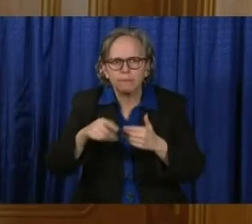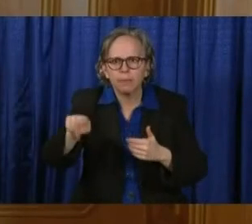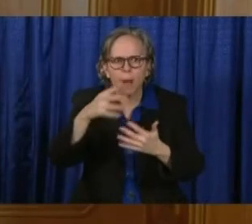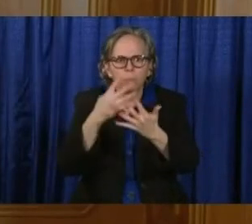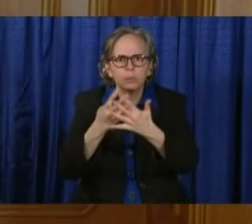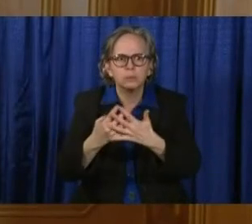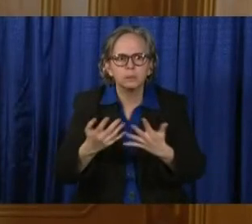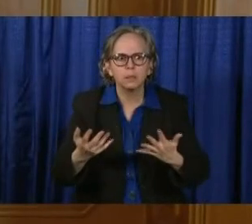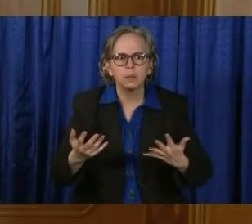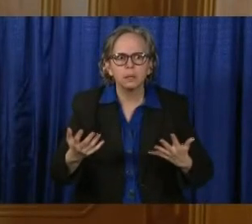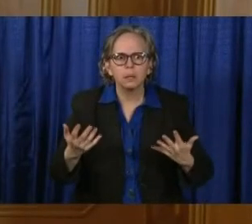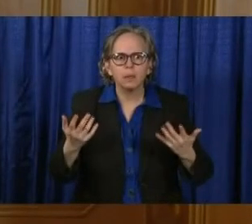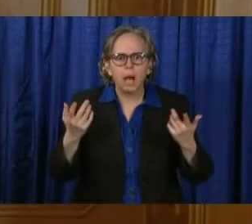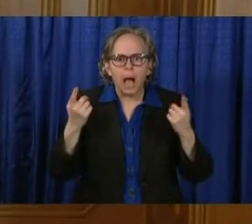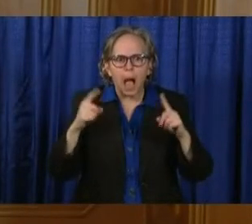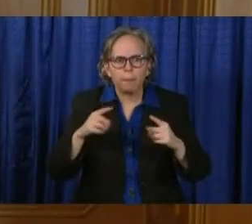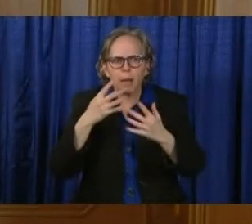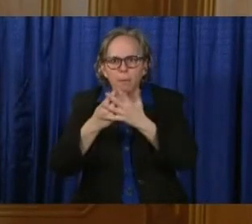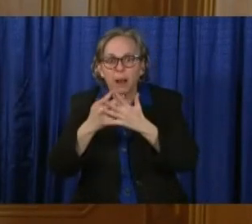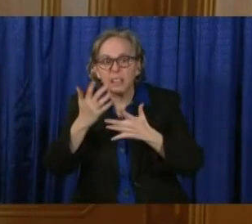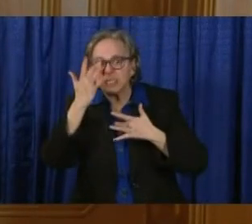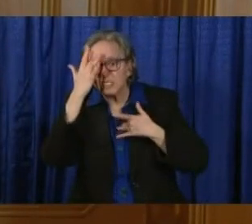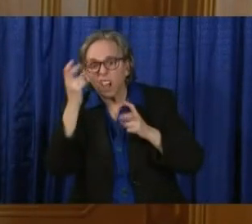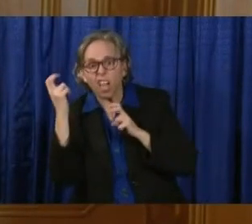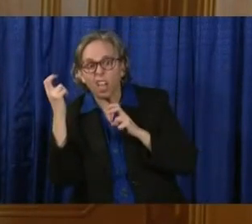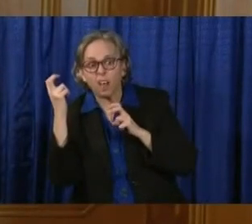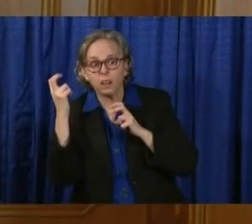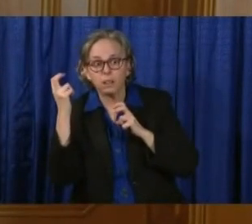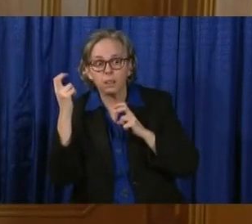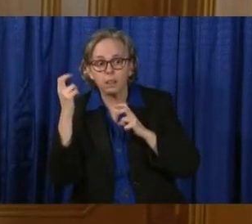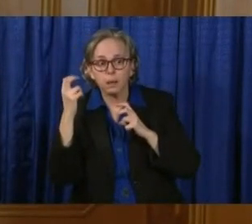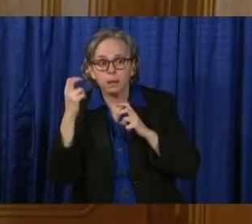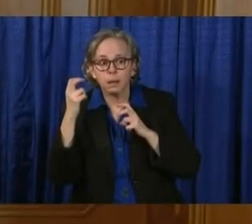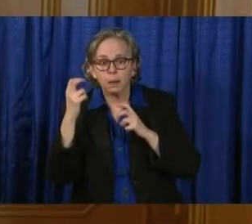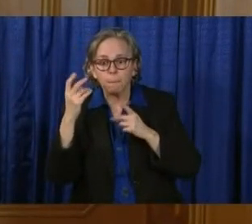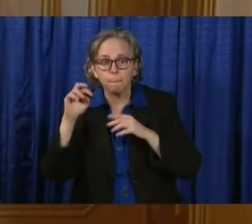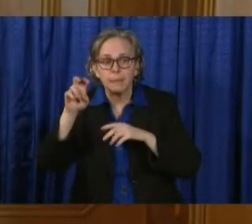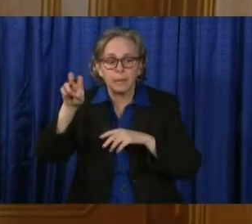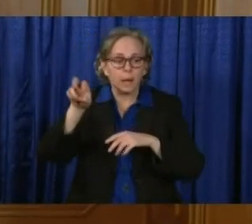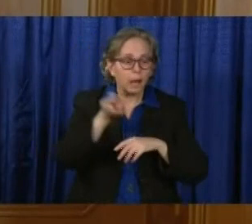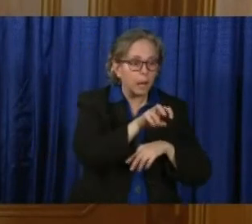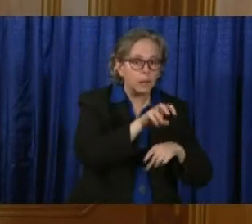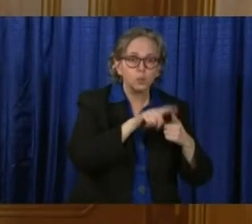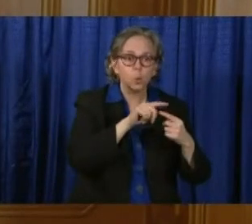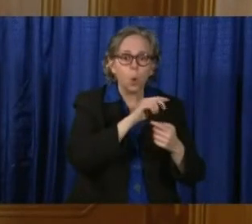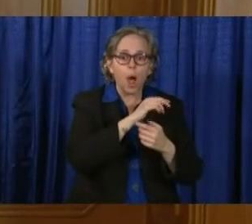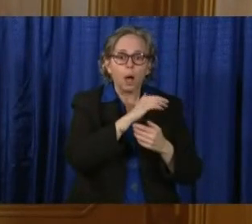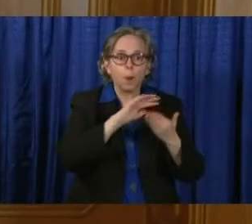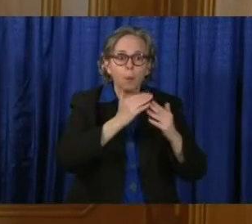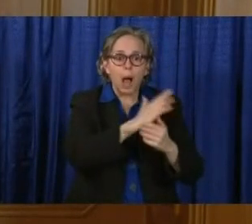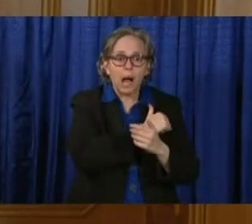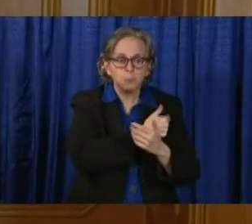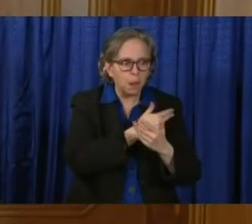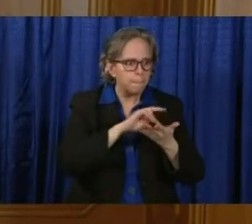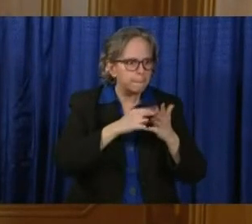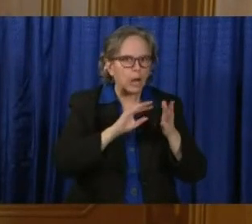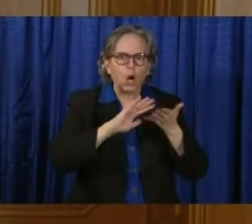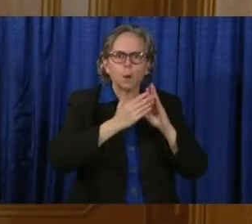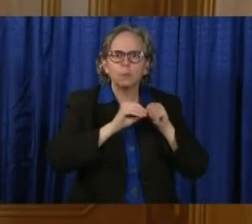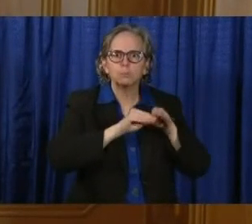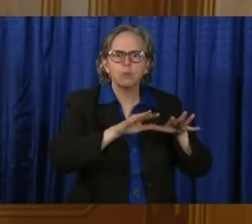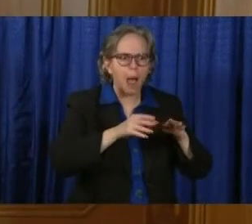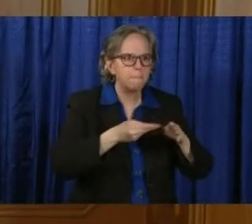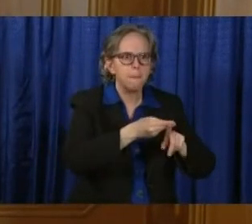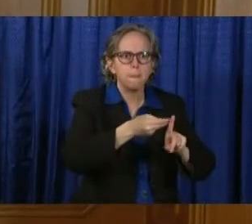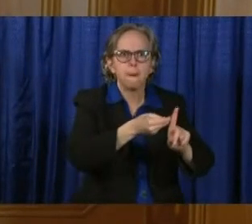sick, these inmates are, of course, transferred to local hospitals out in the community. So that is why today